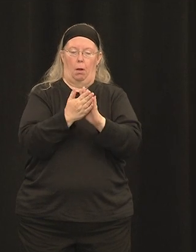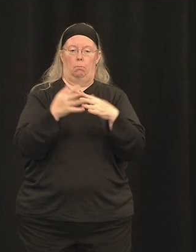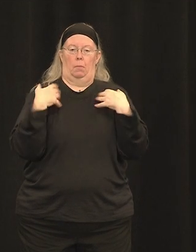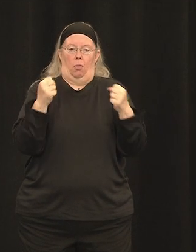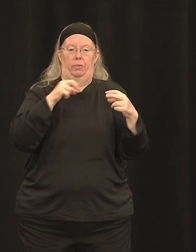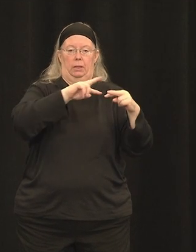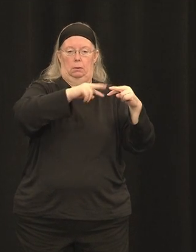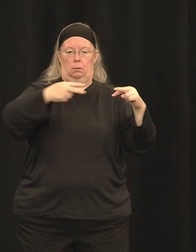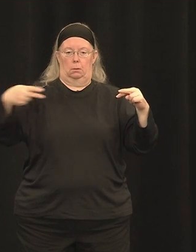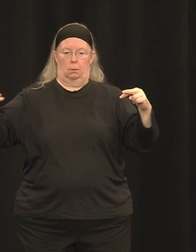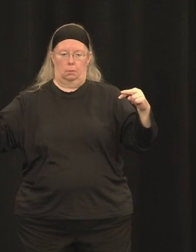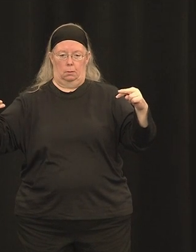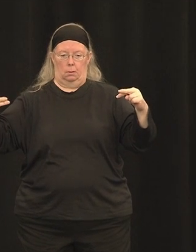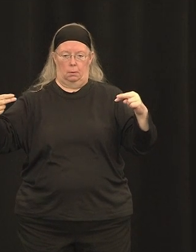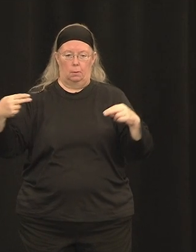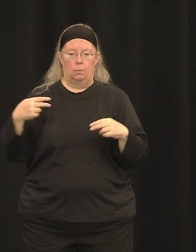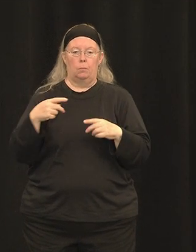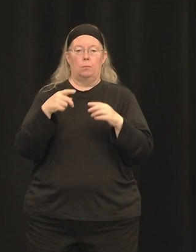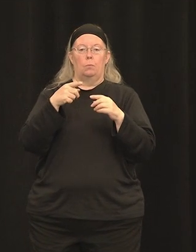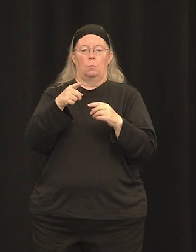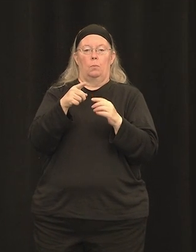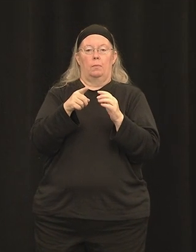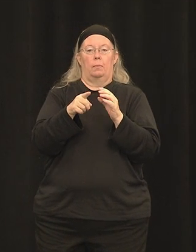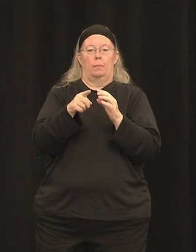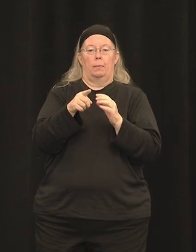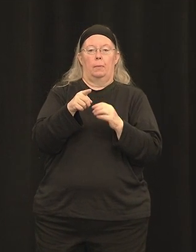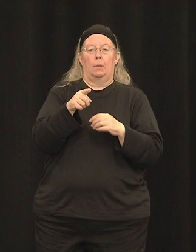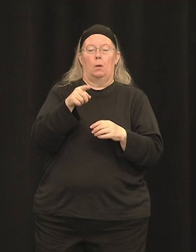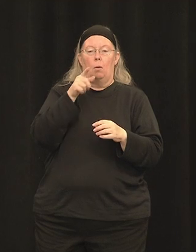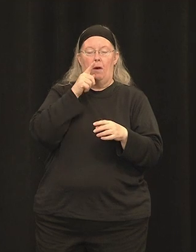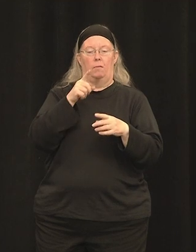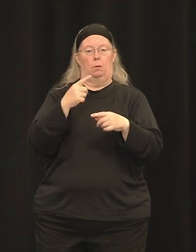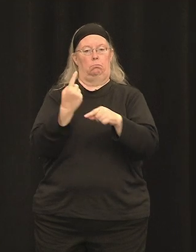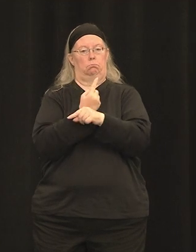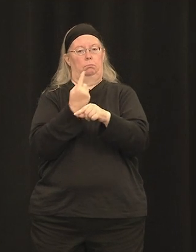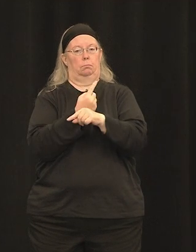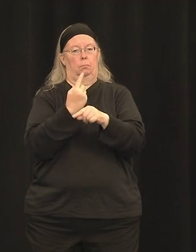and produces a full-length therapeutic protein.